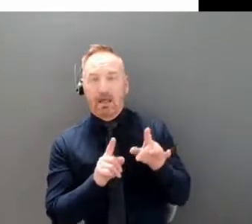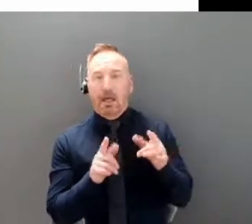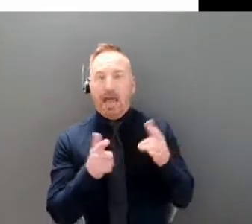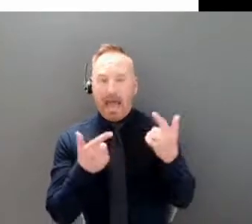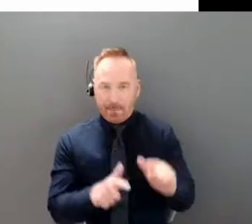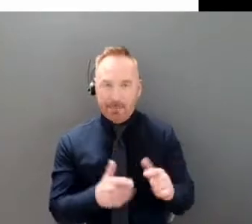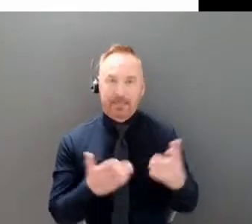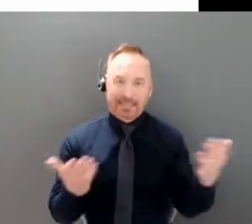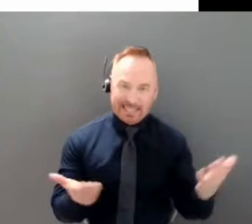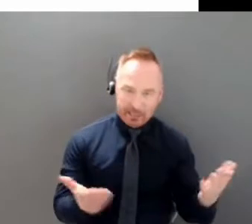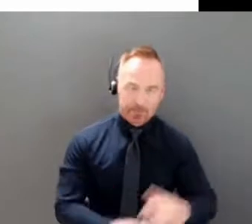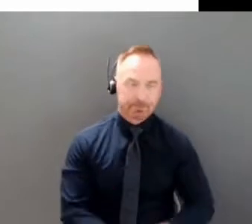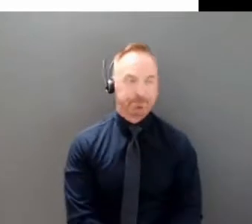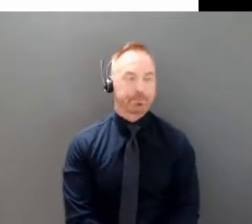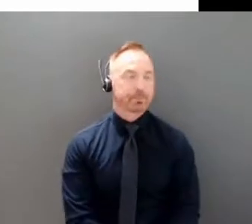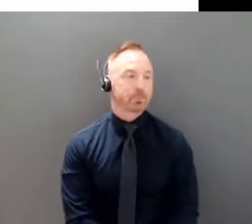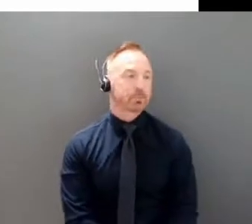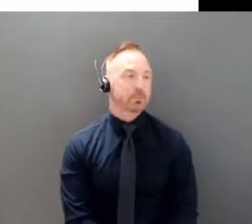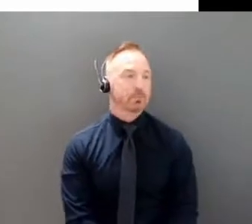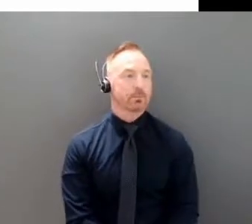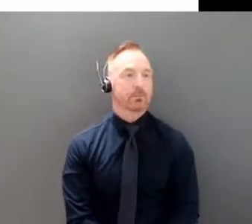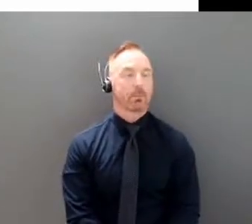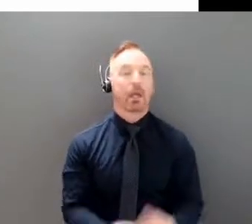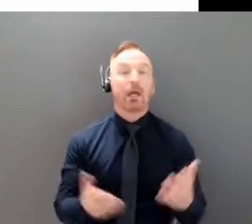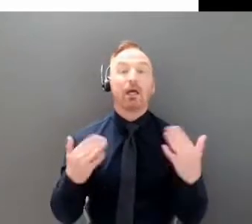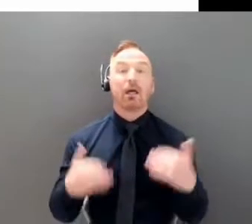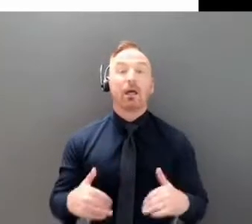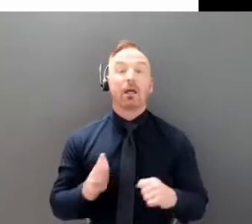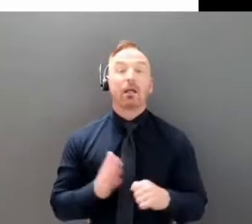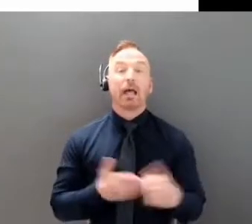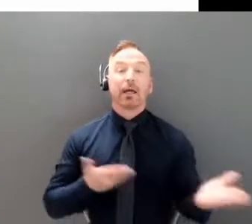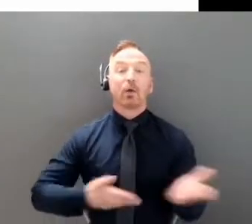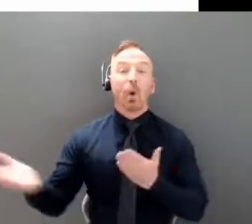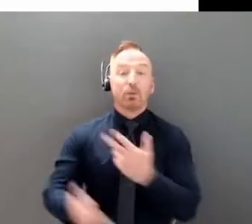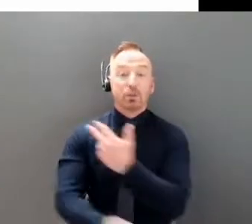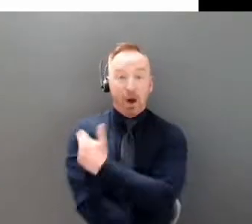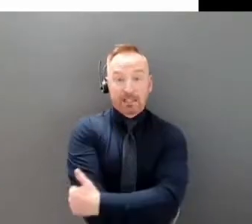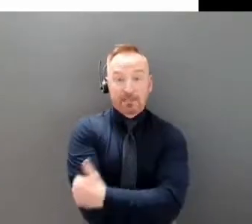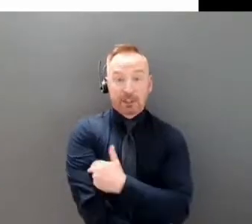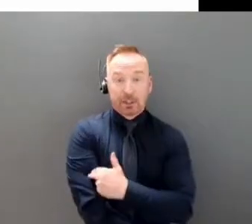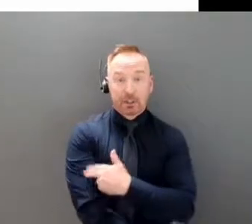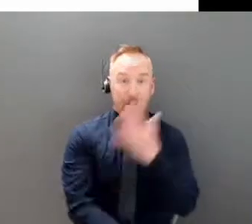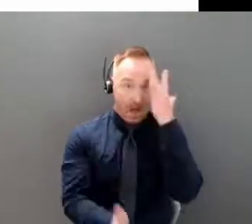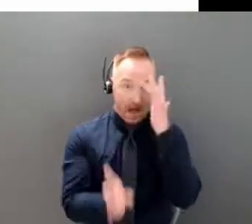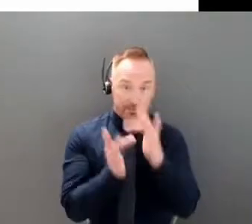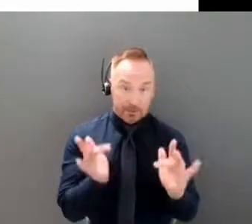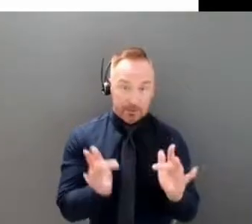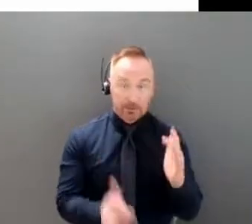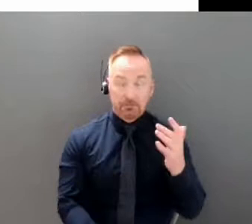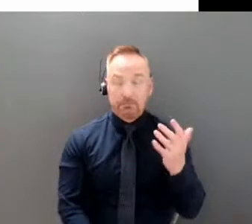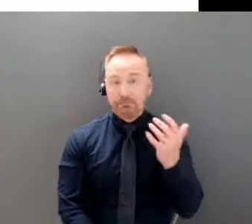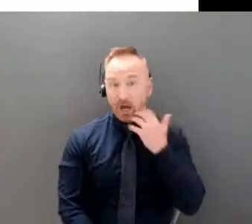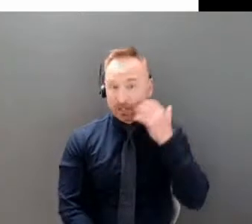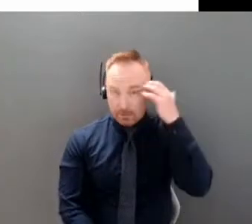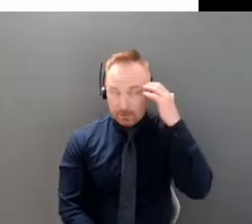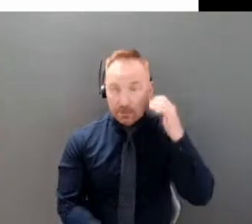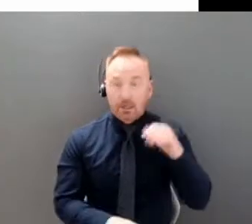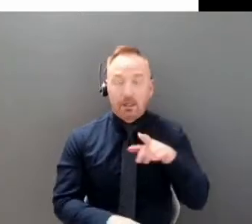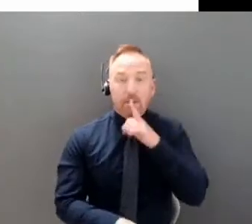In terms of hospitalized cases, I'll give you a little bit more detail in,